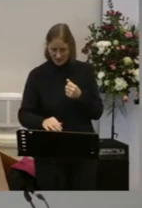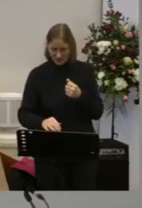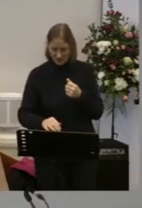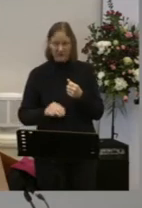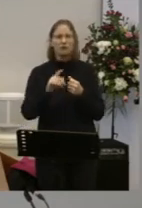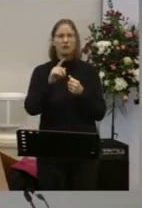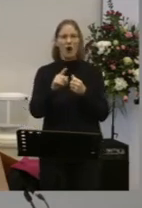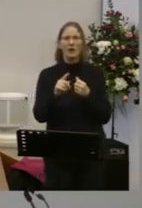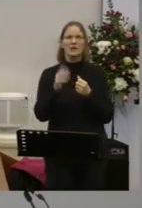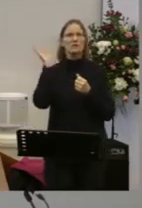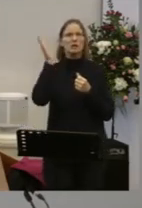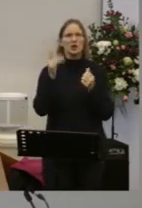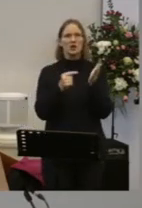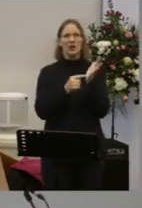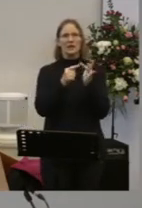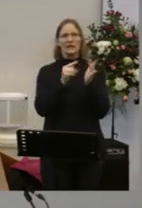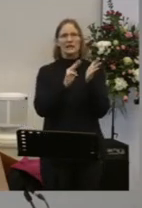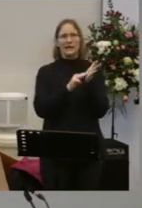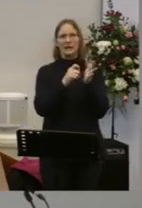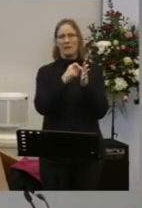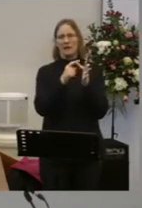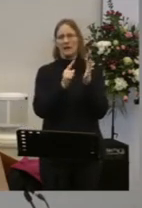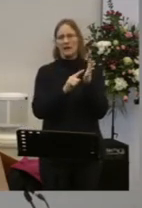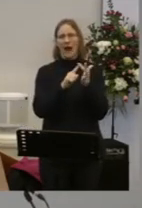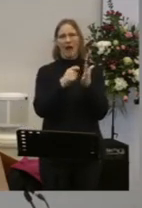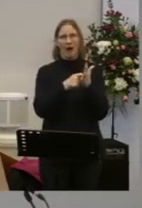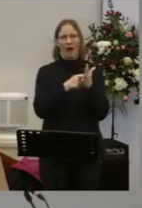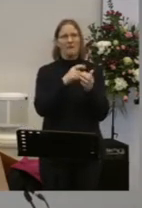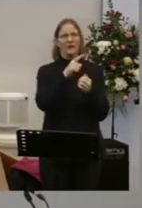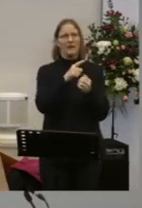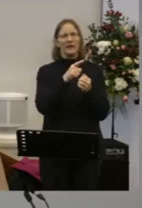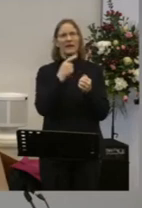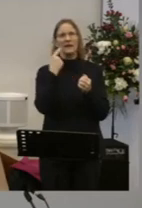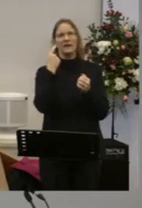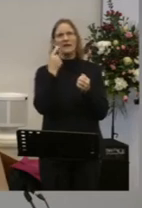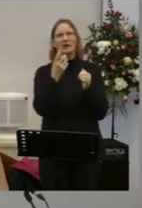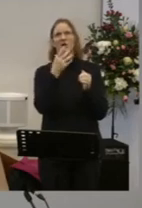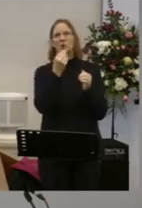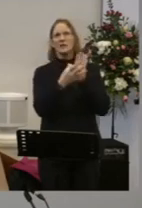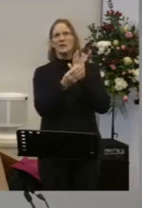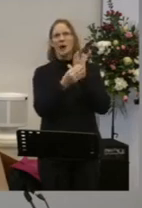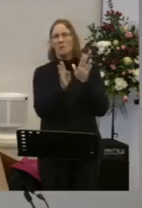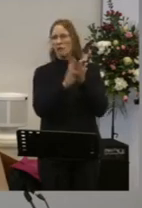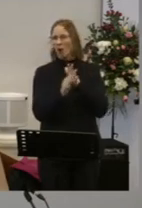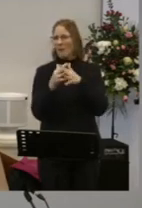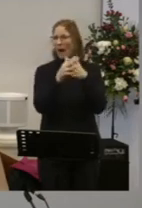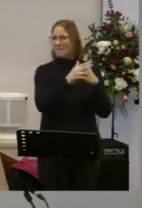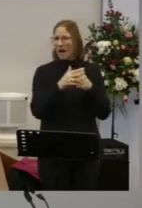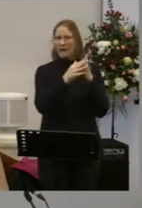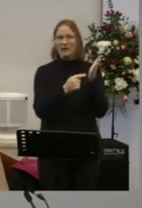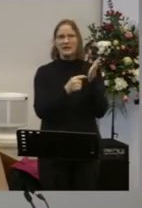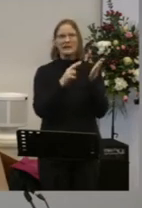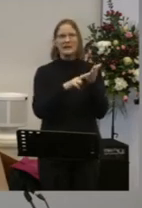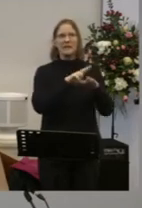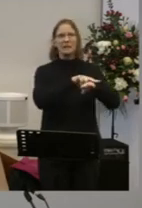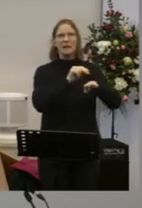talks about an episode He once watched Of the TV show NCIS Have you ever seen NCIS Have I've never seen NCIS It's an American police